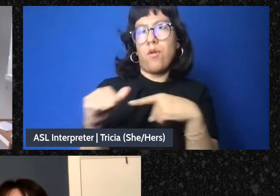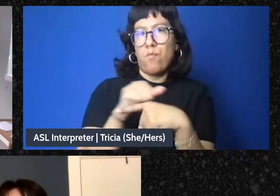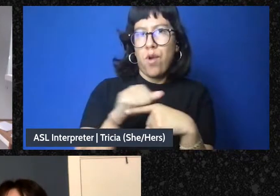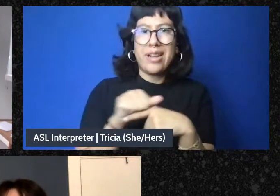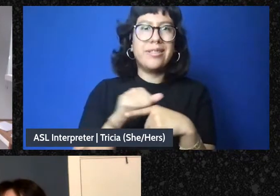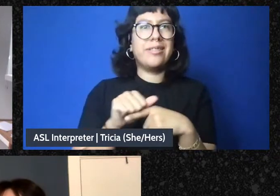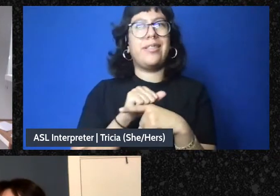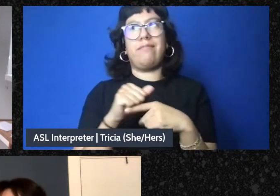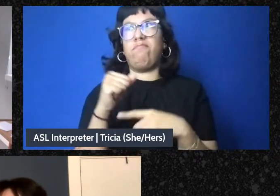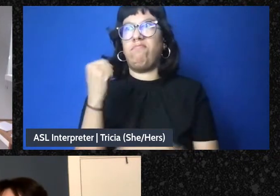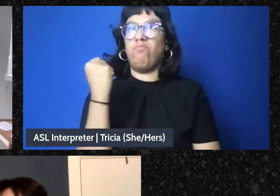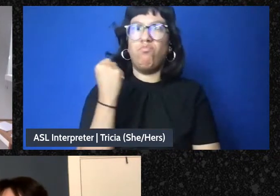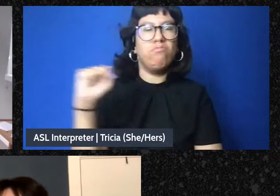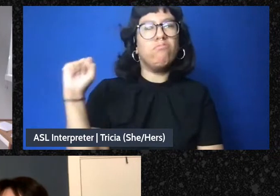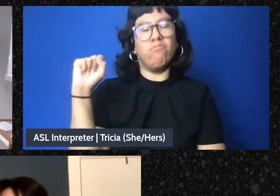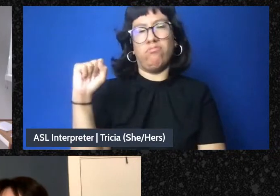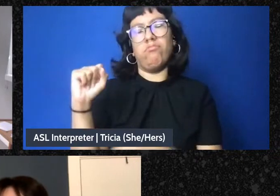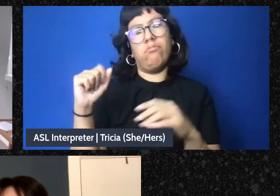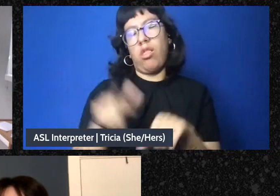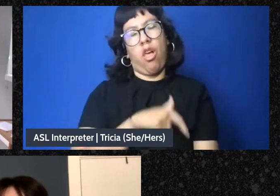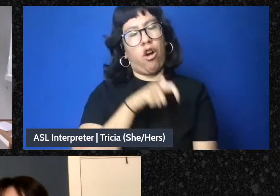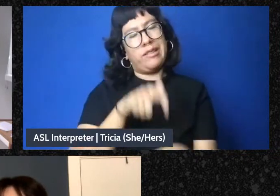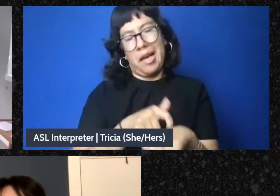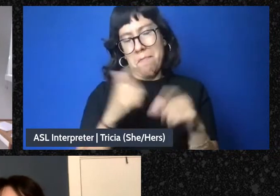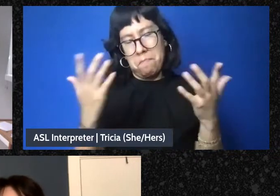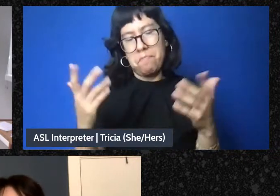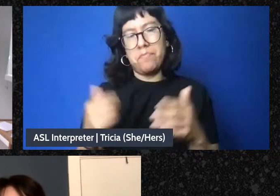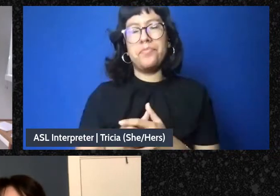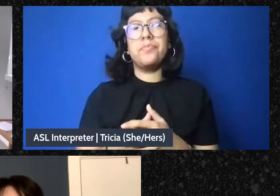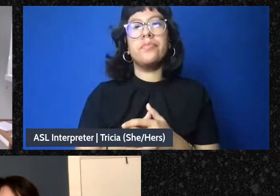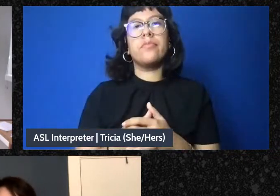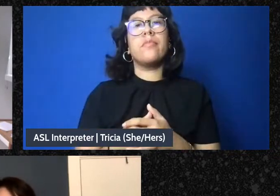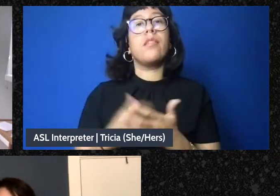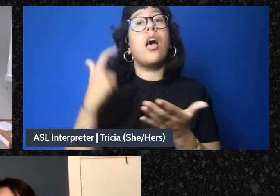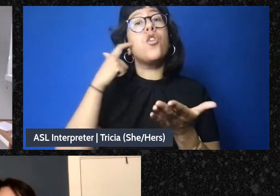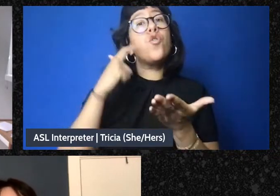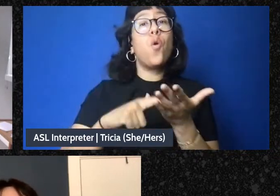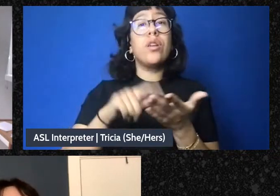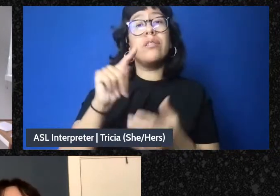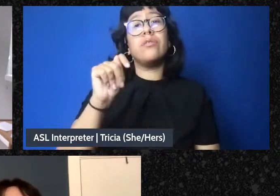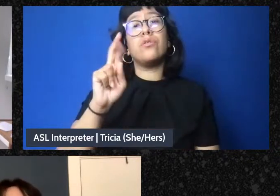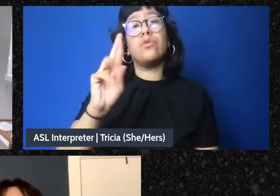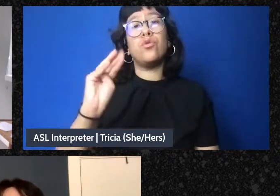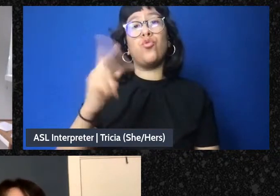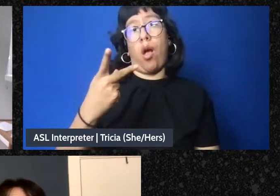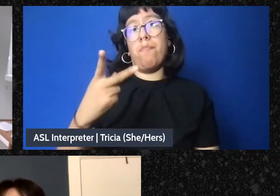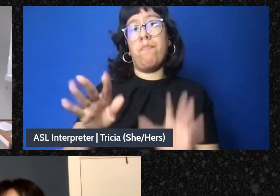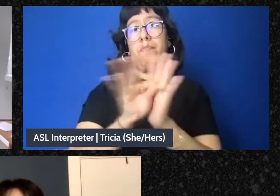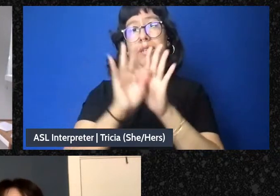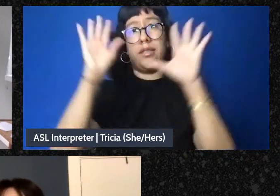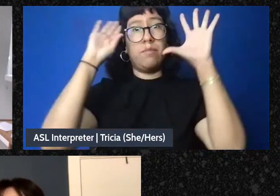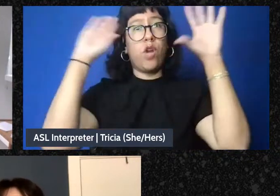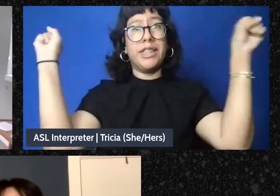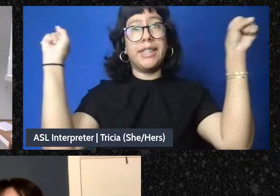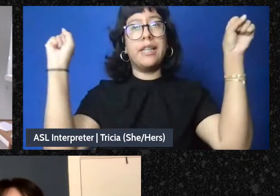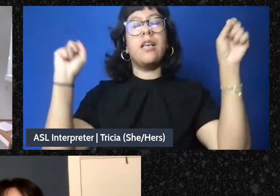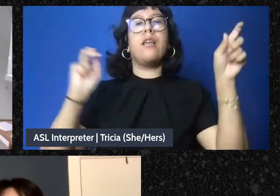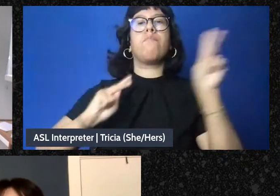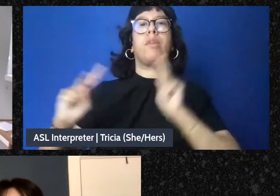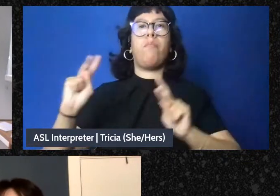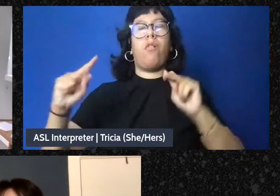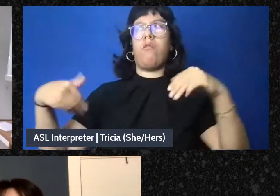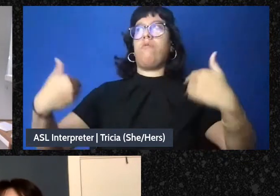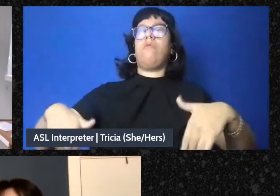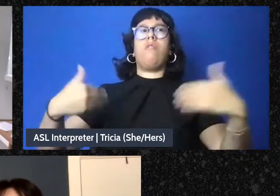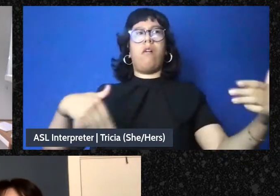does for a long time, is because I saw that when Trump was elected and people were really mobilizable, like a lot of new